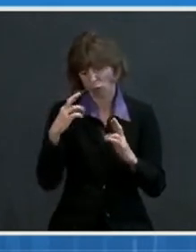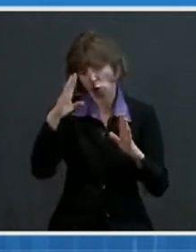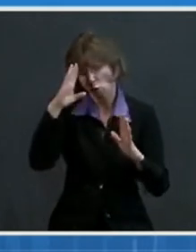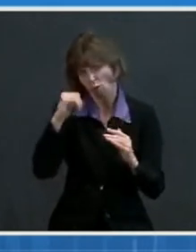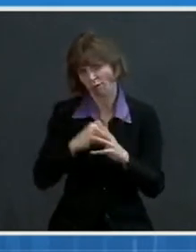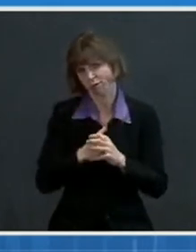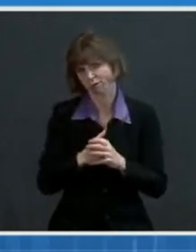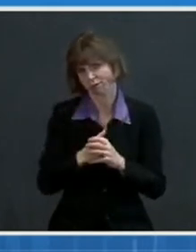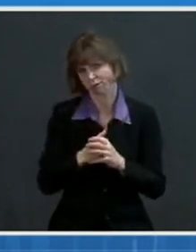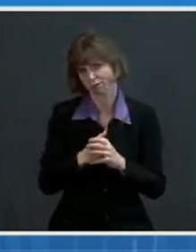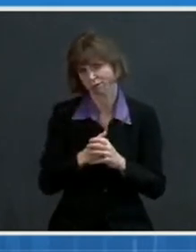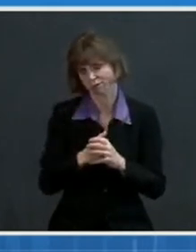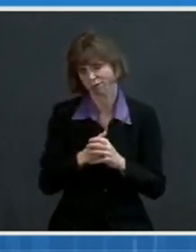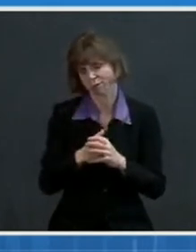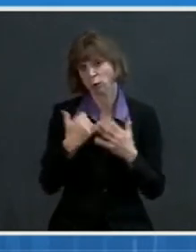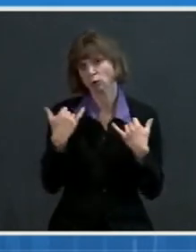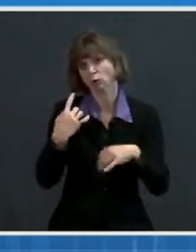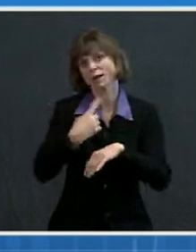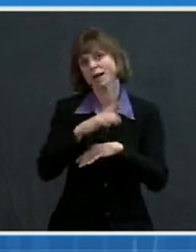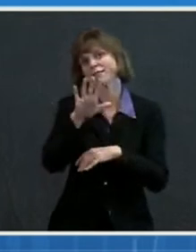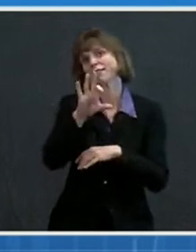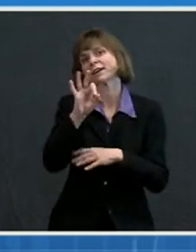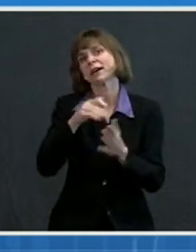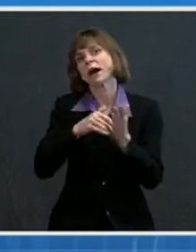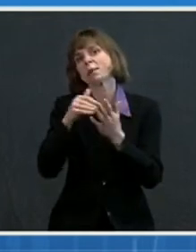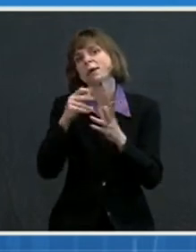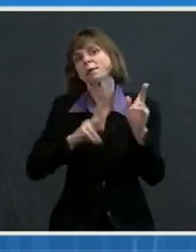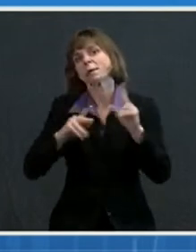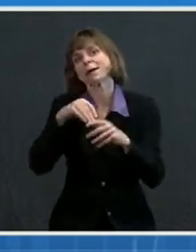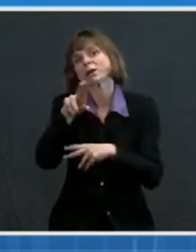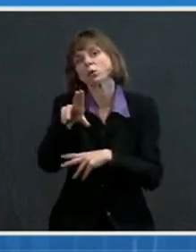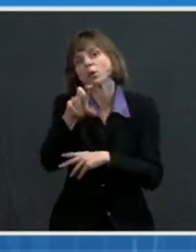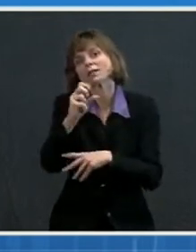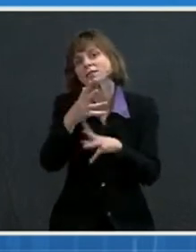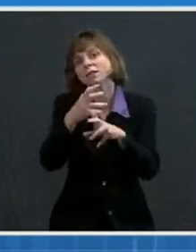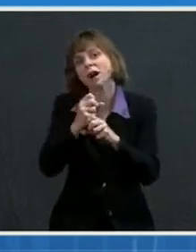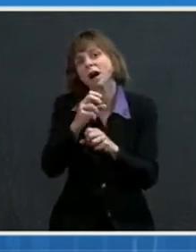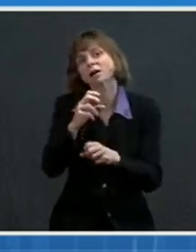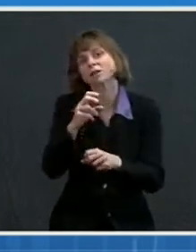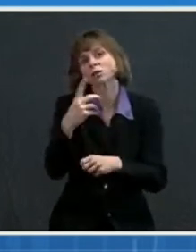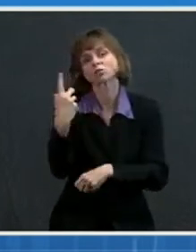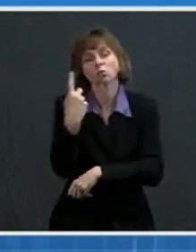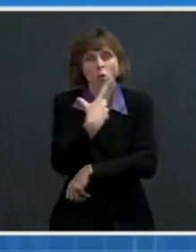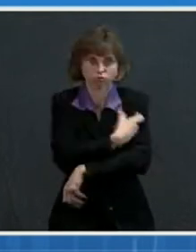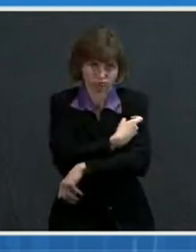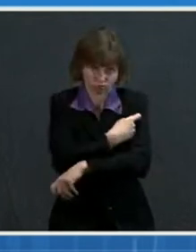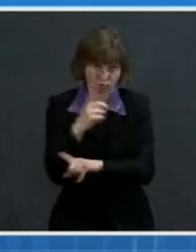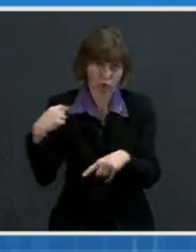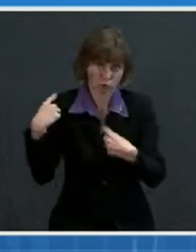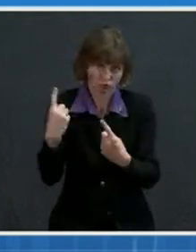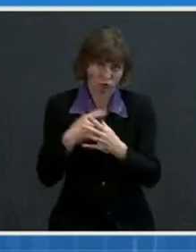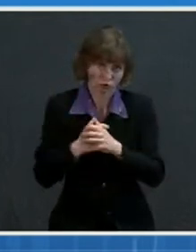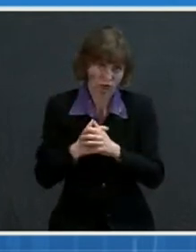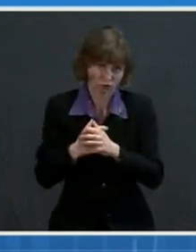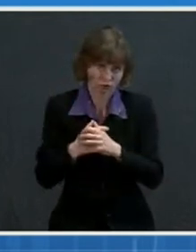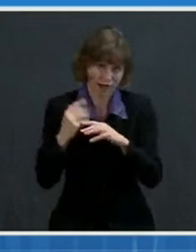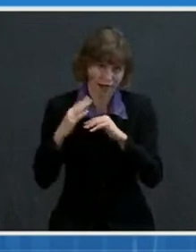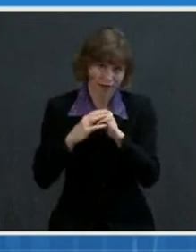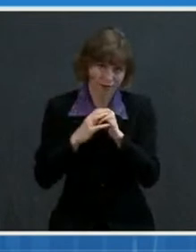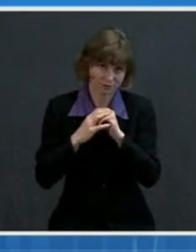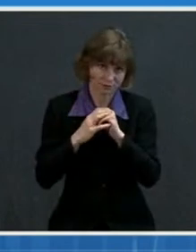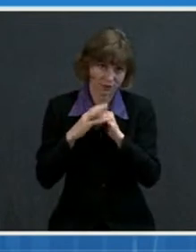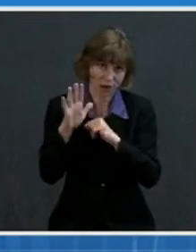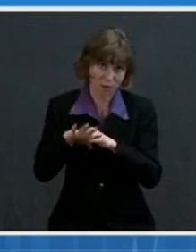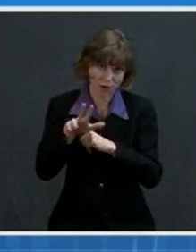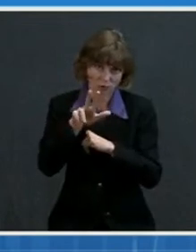million people in the United States have received at least one dose of a COVID-19 vaccine, and approximately 31